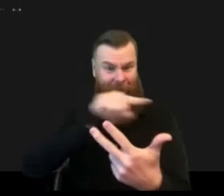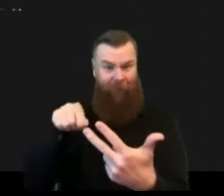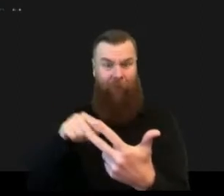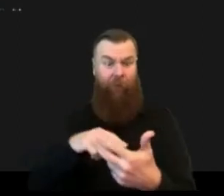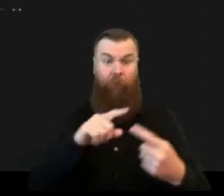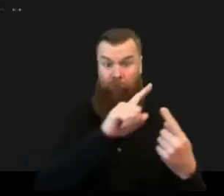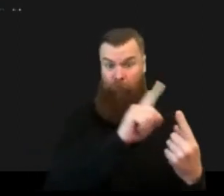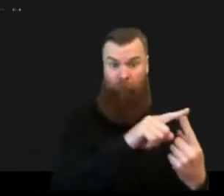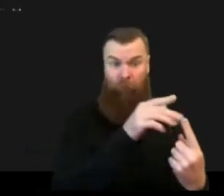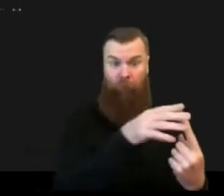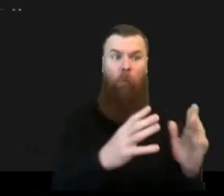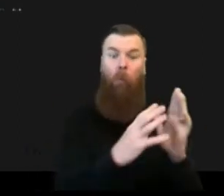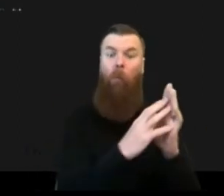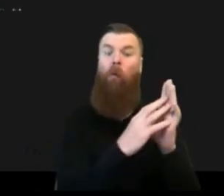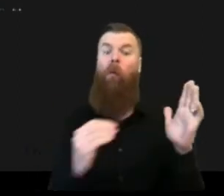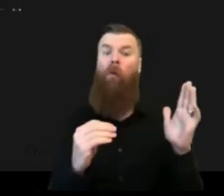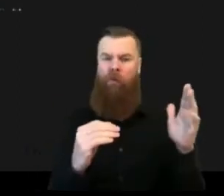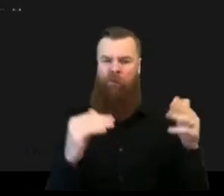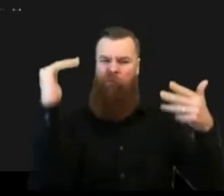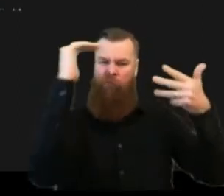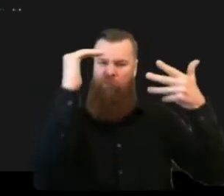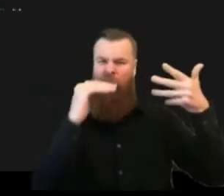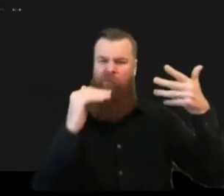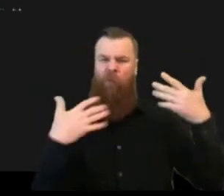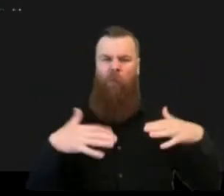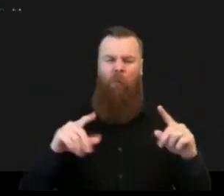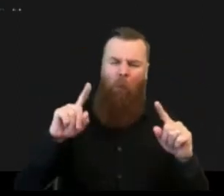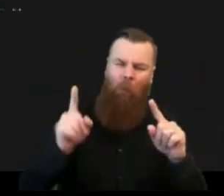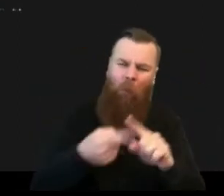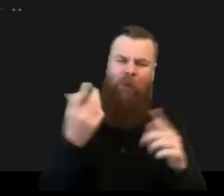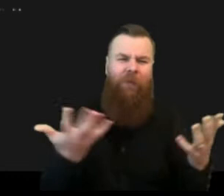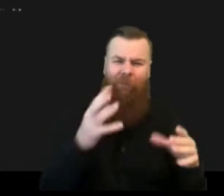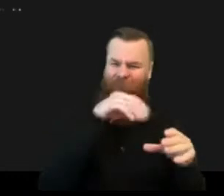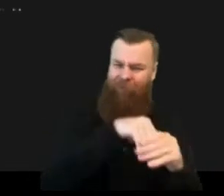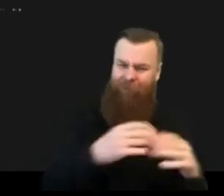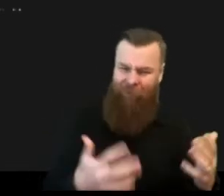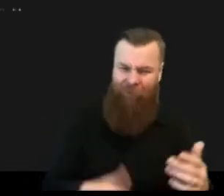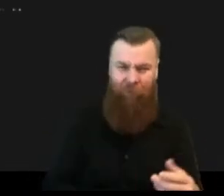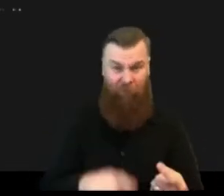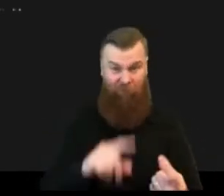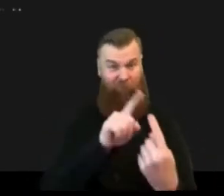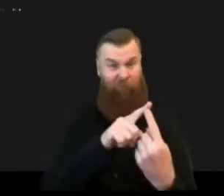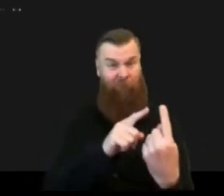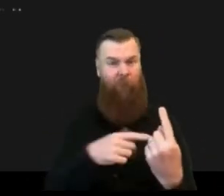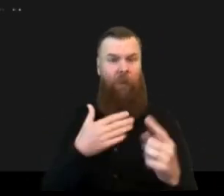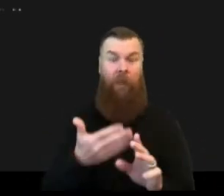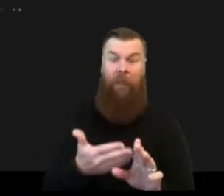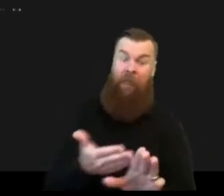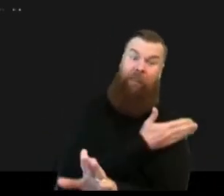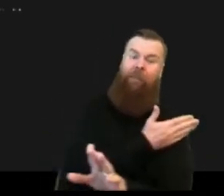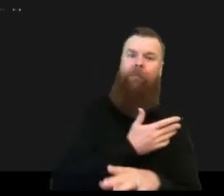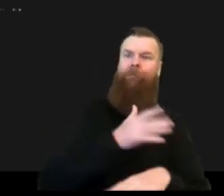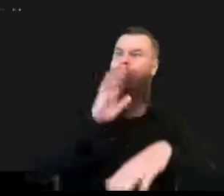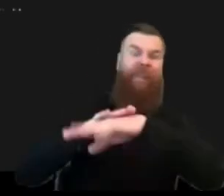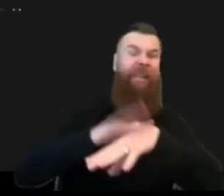model first of all should provide early warning systems so here are mainly talking about models that you know are meant to be used